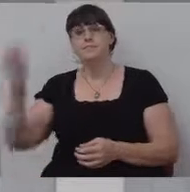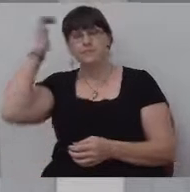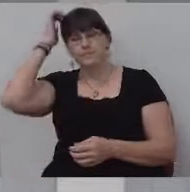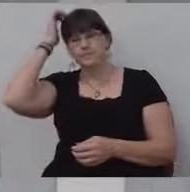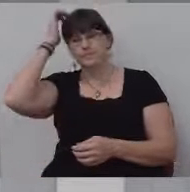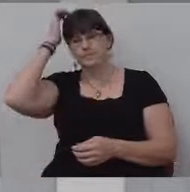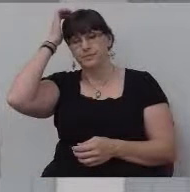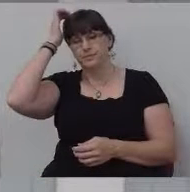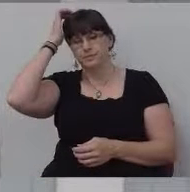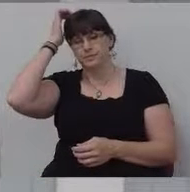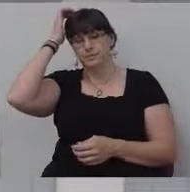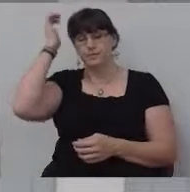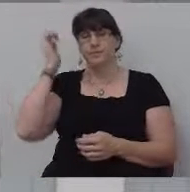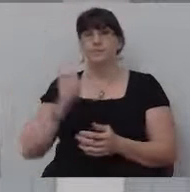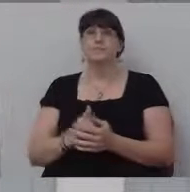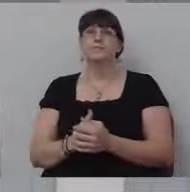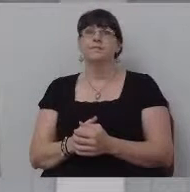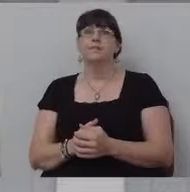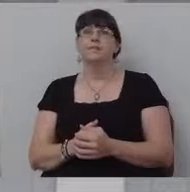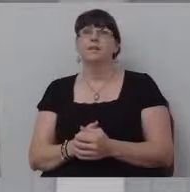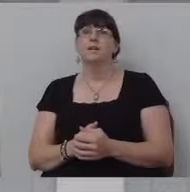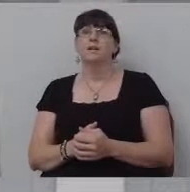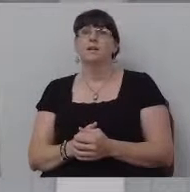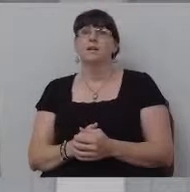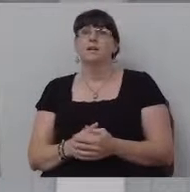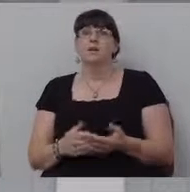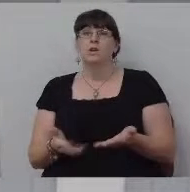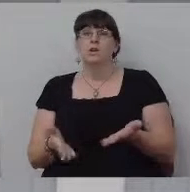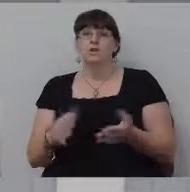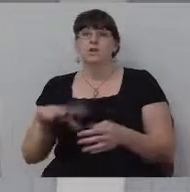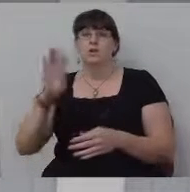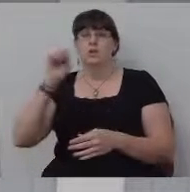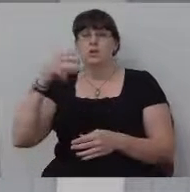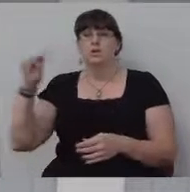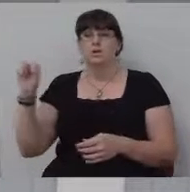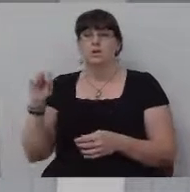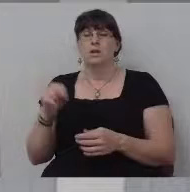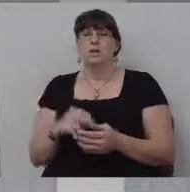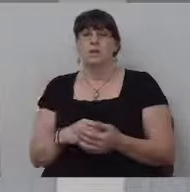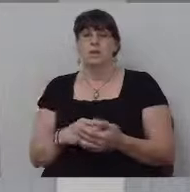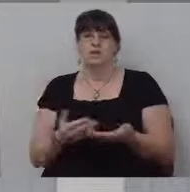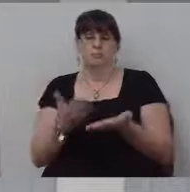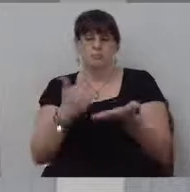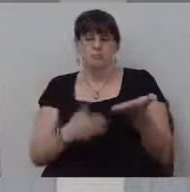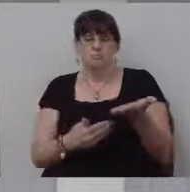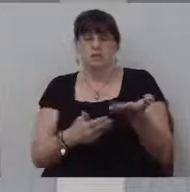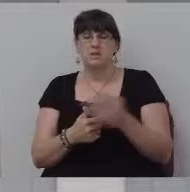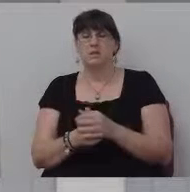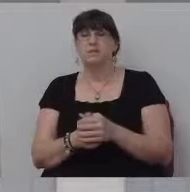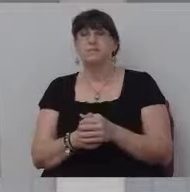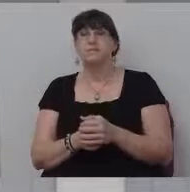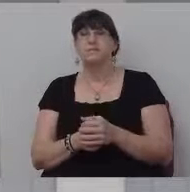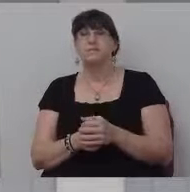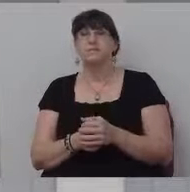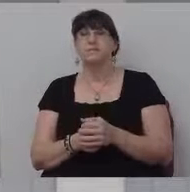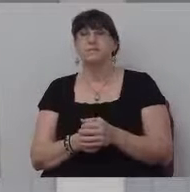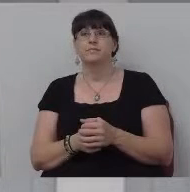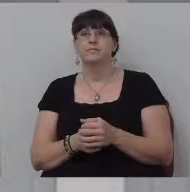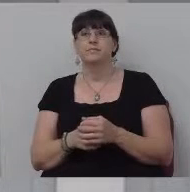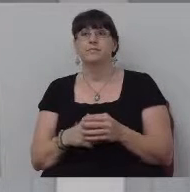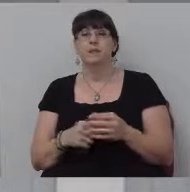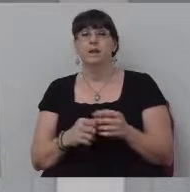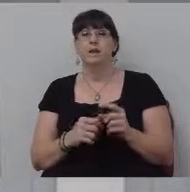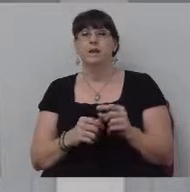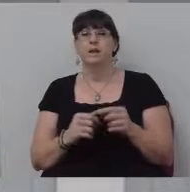word of God better. So, um, what he says here is that Solomon, so here's a, here's Solomon had gone